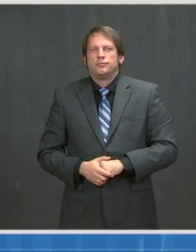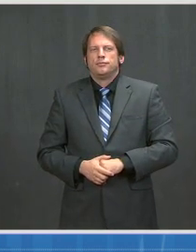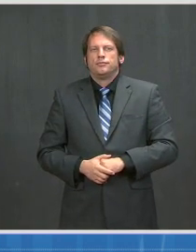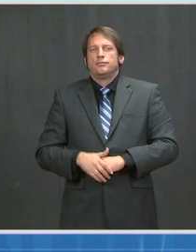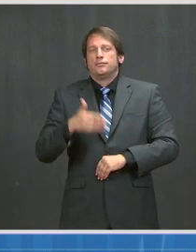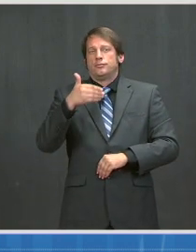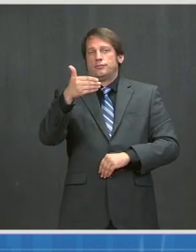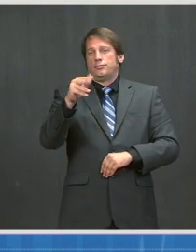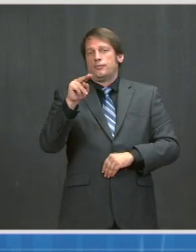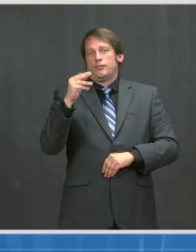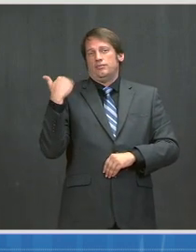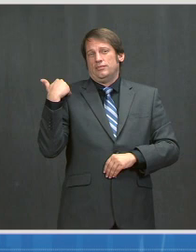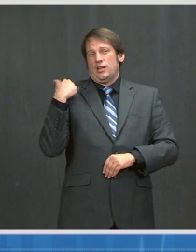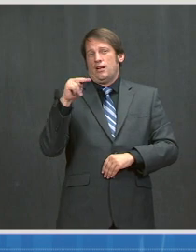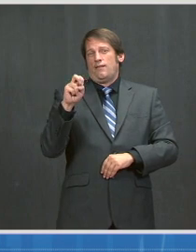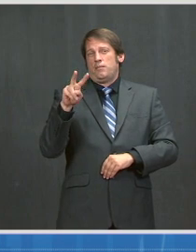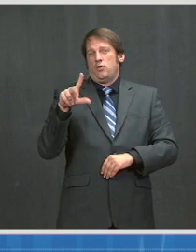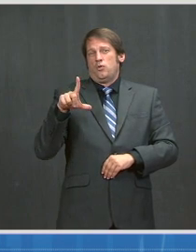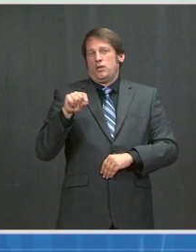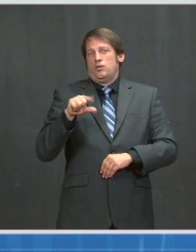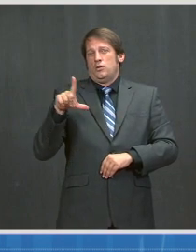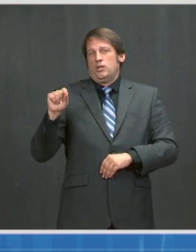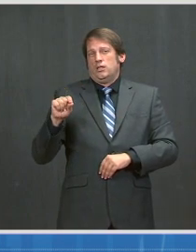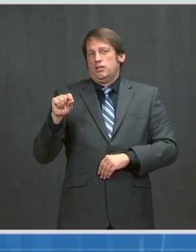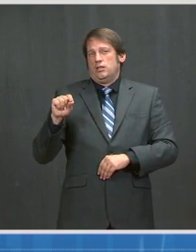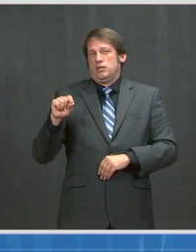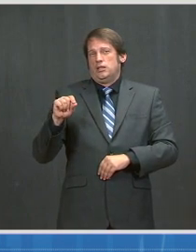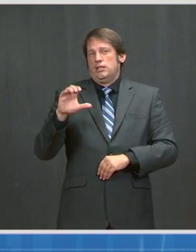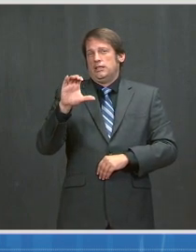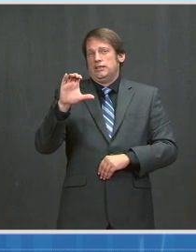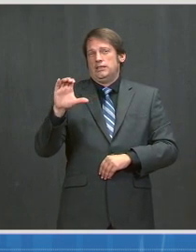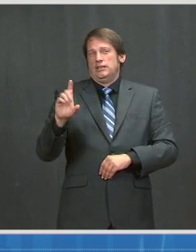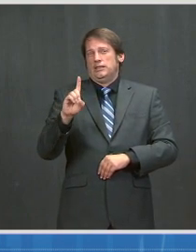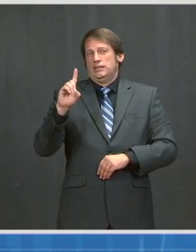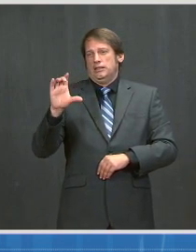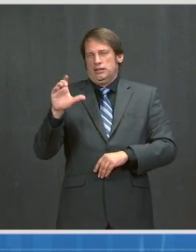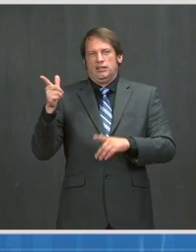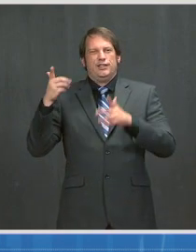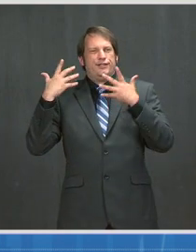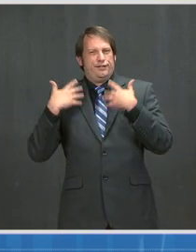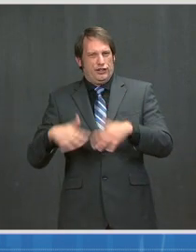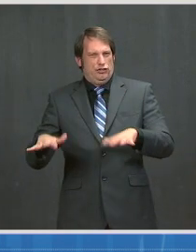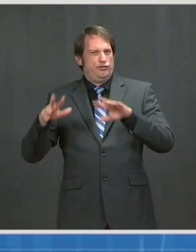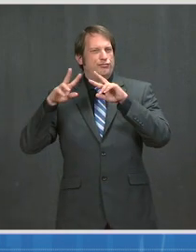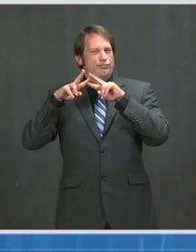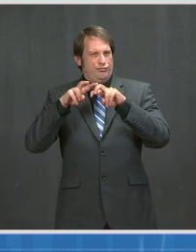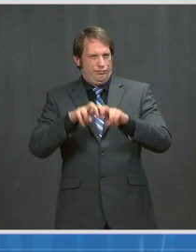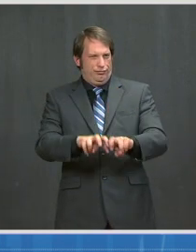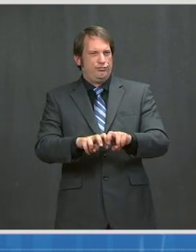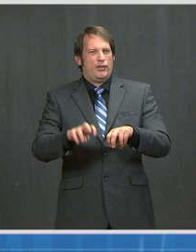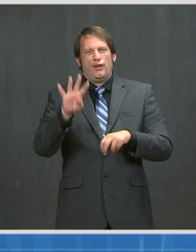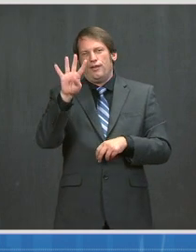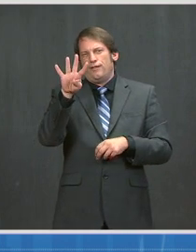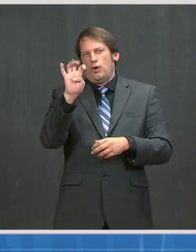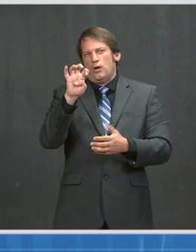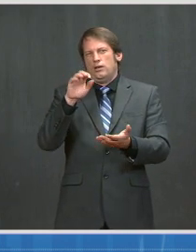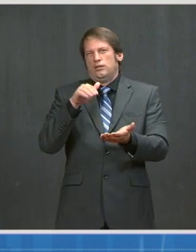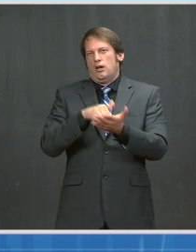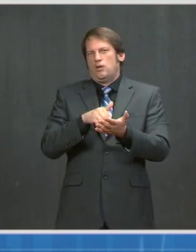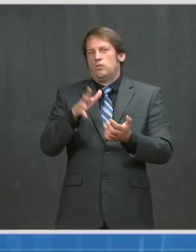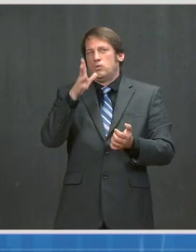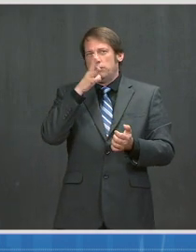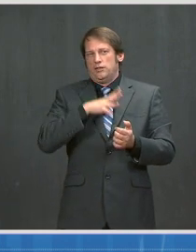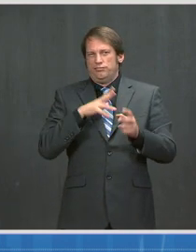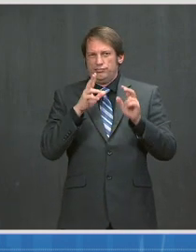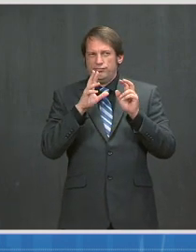MMWR, the CDC did an analysis of about 400,000 women with symptomatic COVID